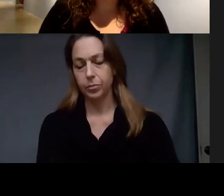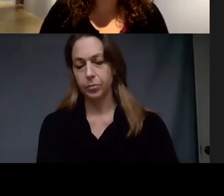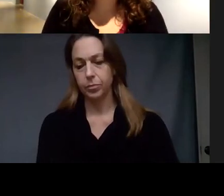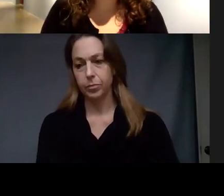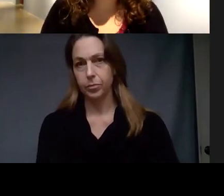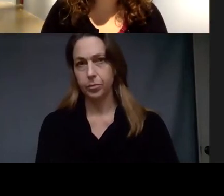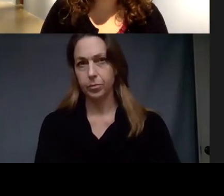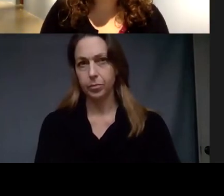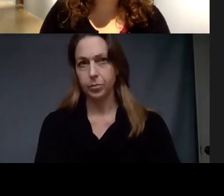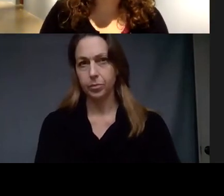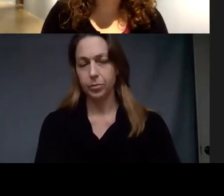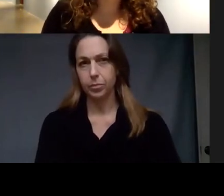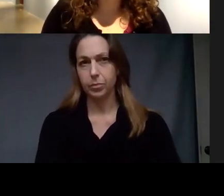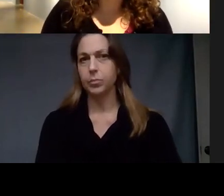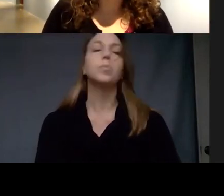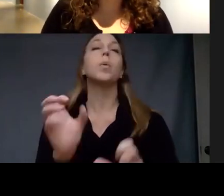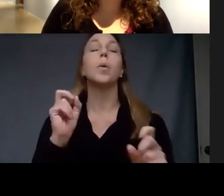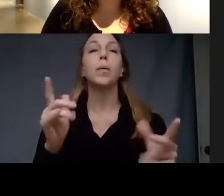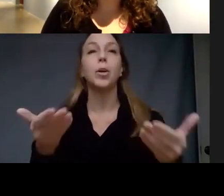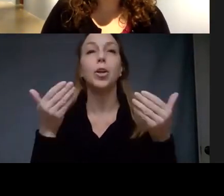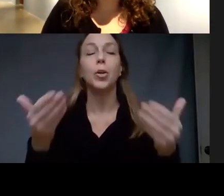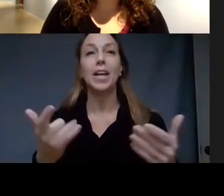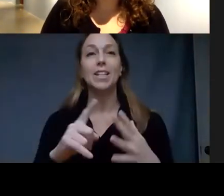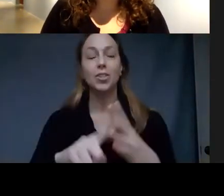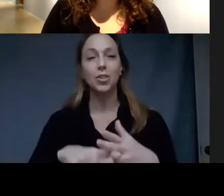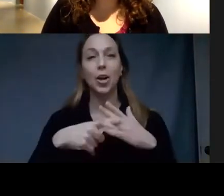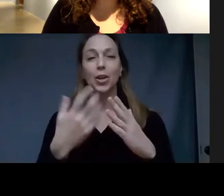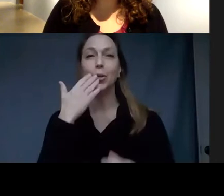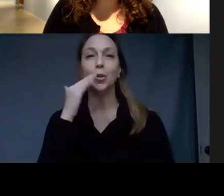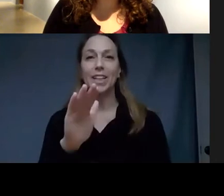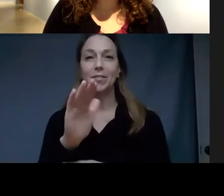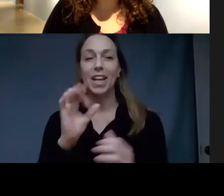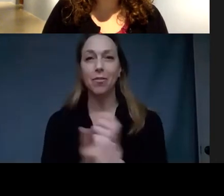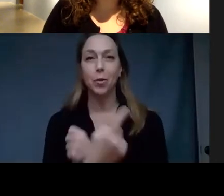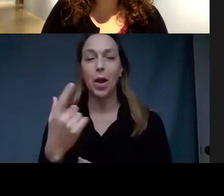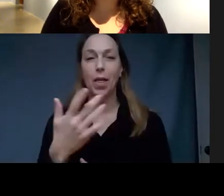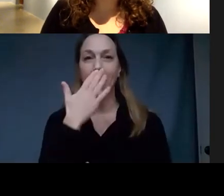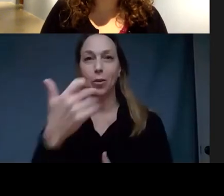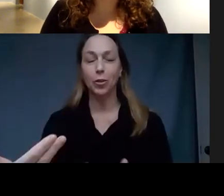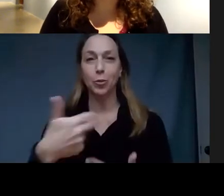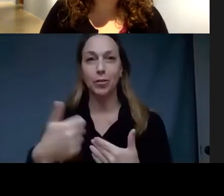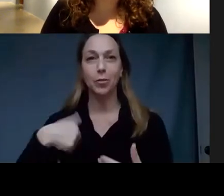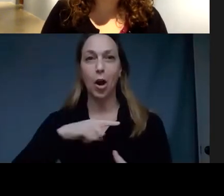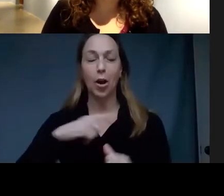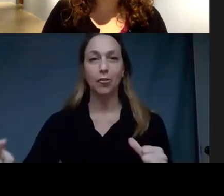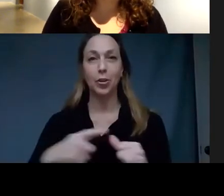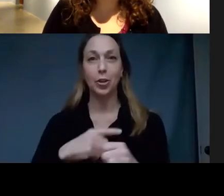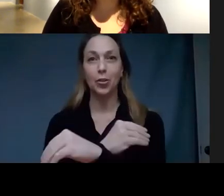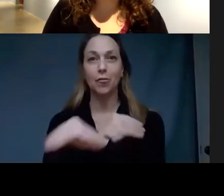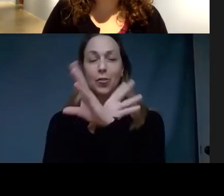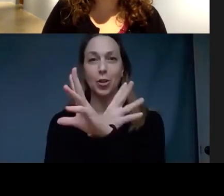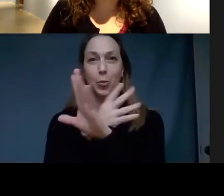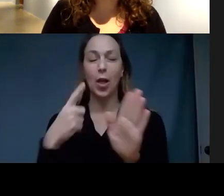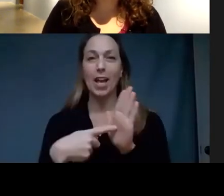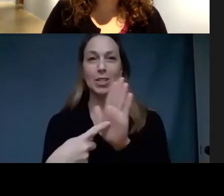All right, we're gonna go ahead and get started. So good evening, everyone. Thank you for joining us for our first virtual exhibition opening